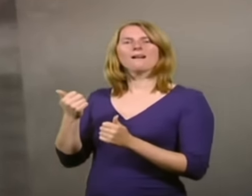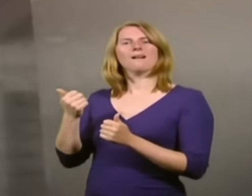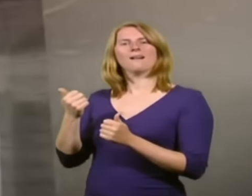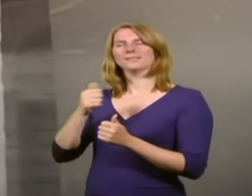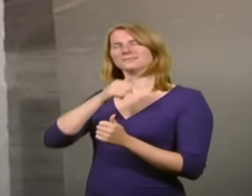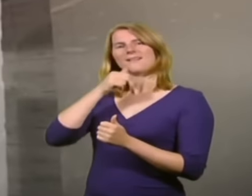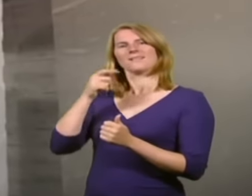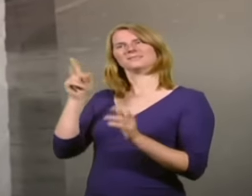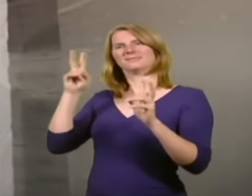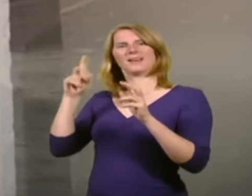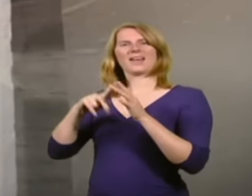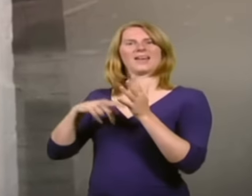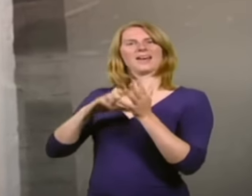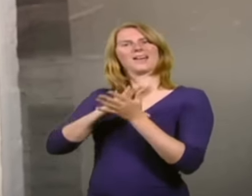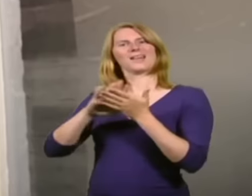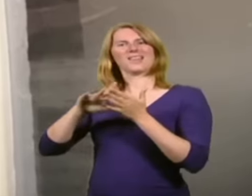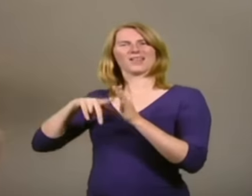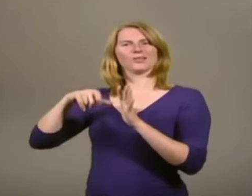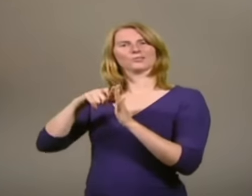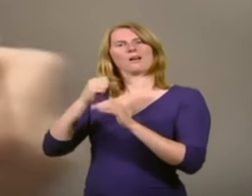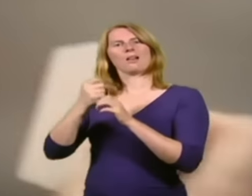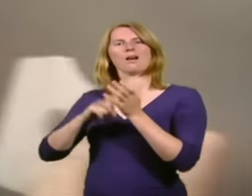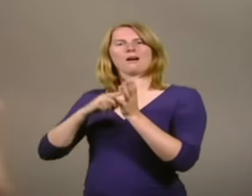Right. Then get the bubbles out.